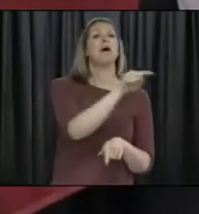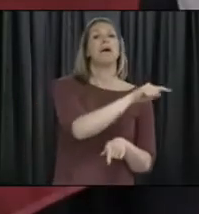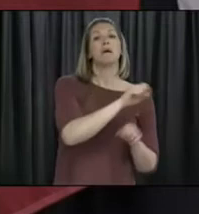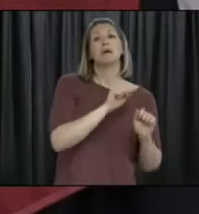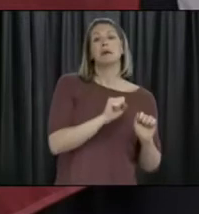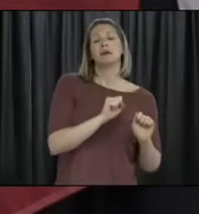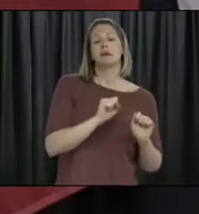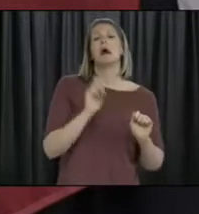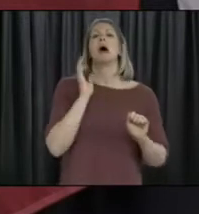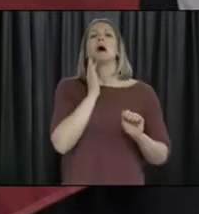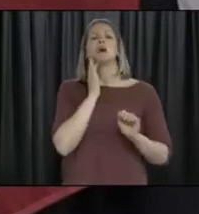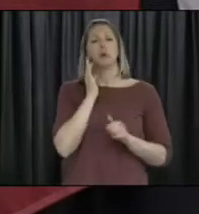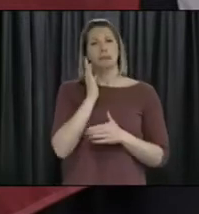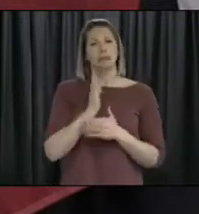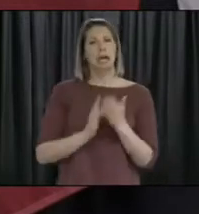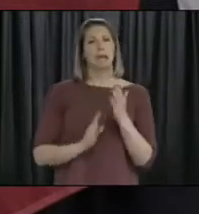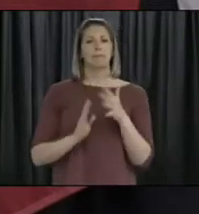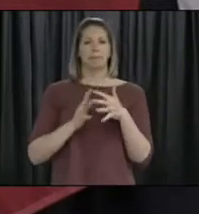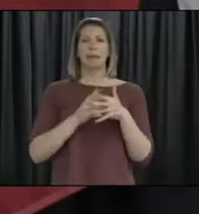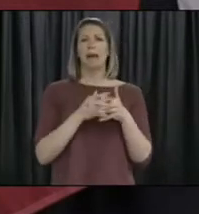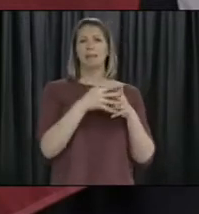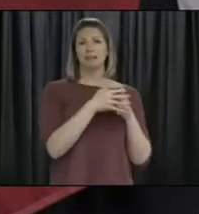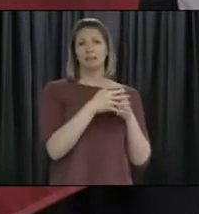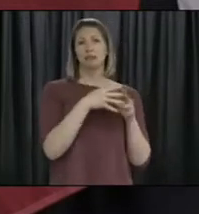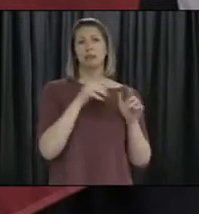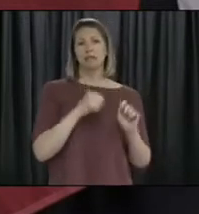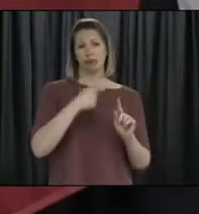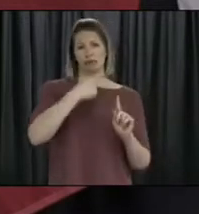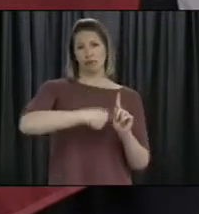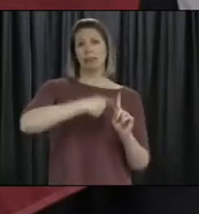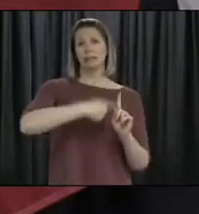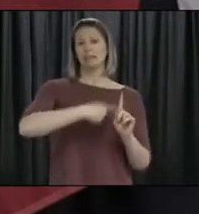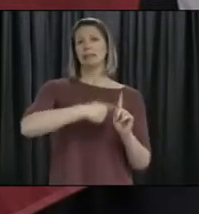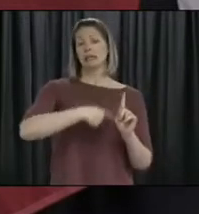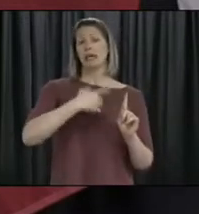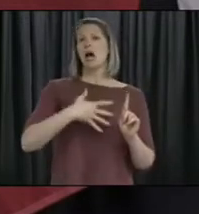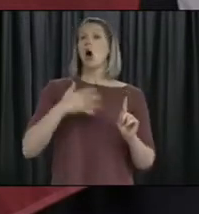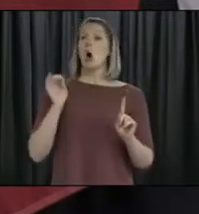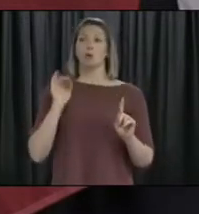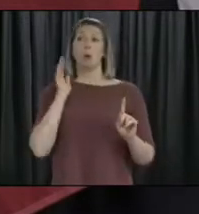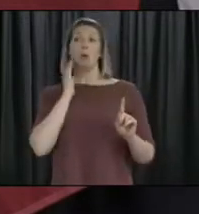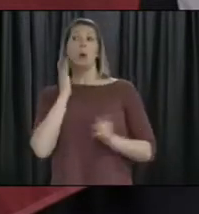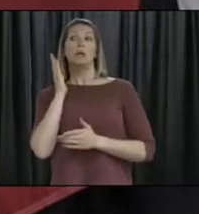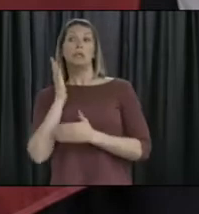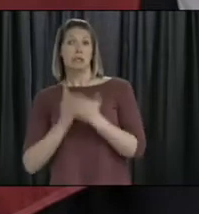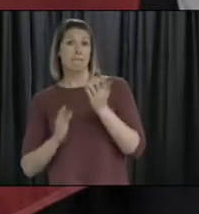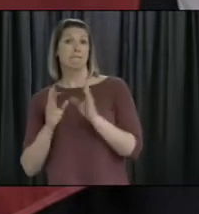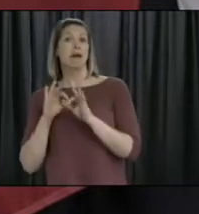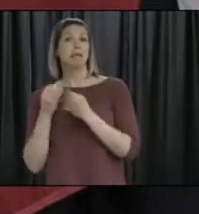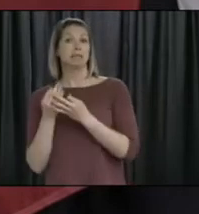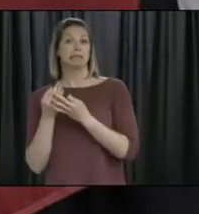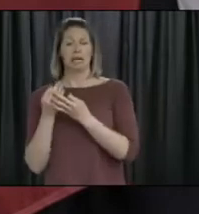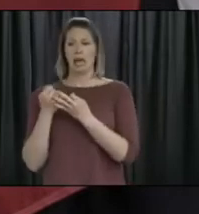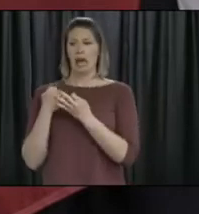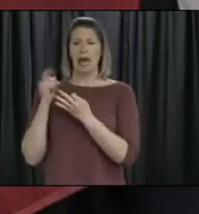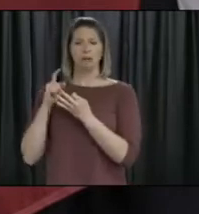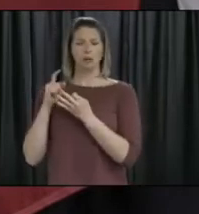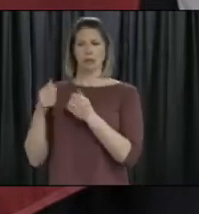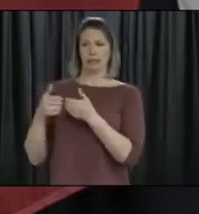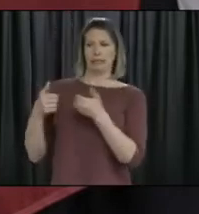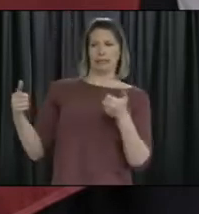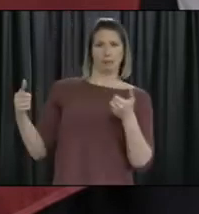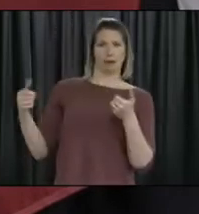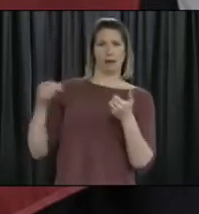rent has been used for a lot of people that decide to self-isolate in those particular areas or, you know, self-contained and so on.